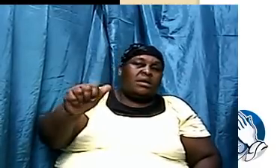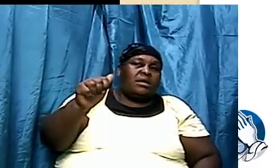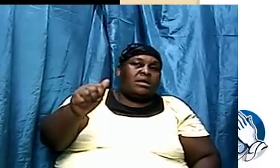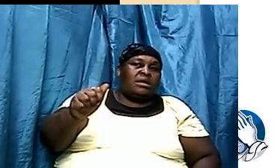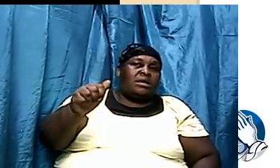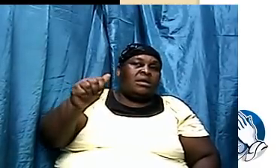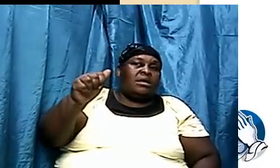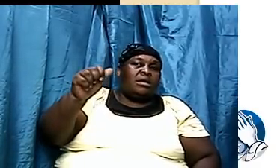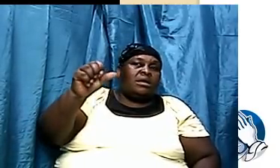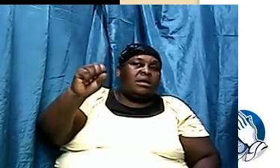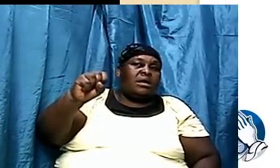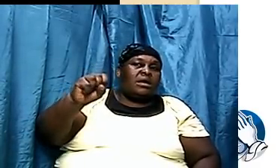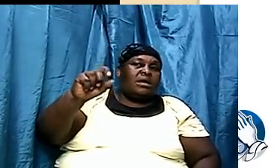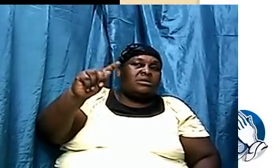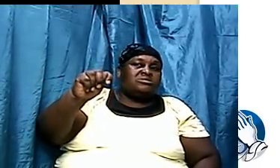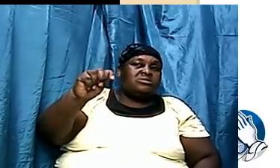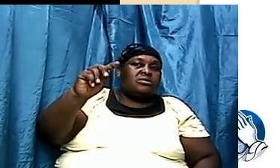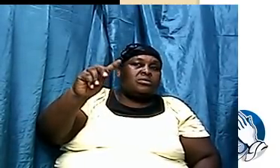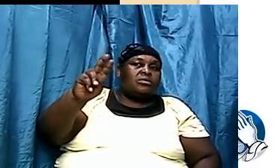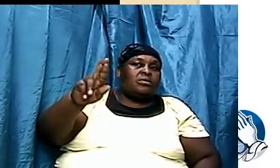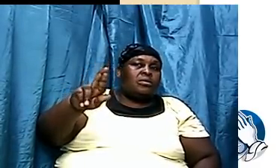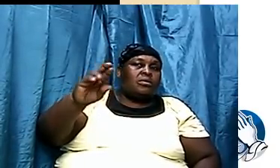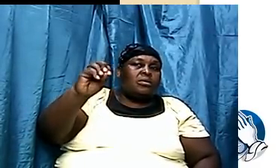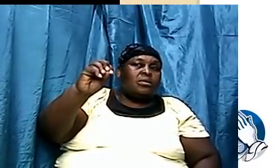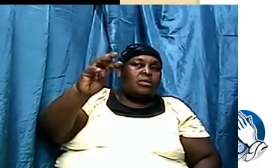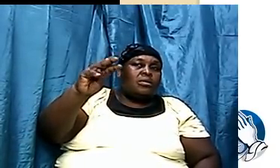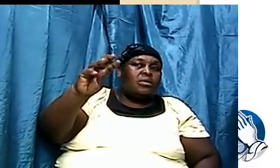Astronomy. Forgive me. Astronomy.